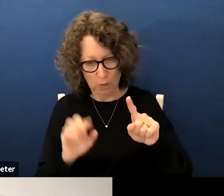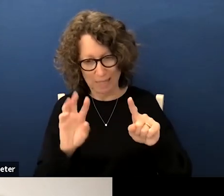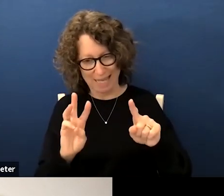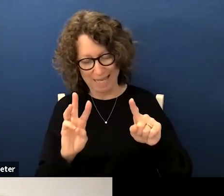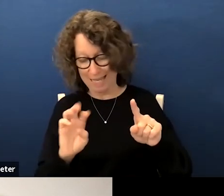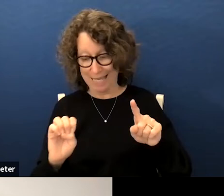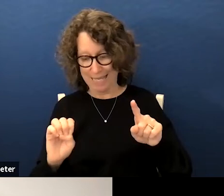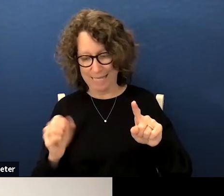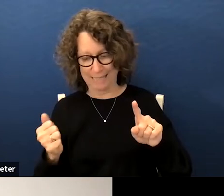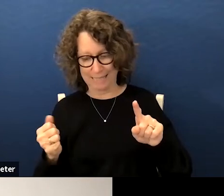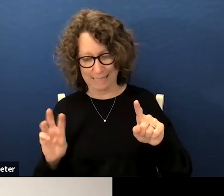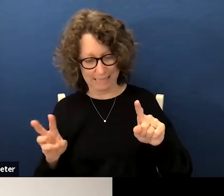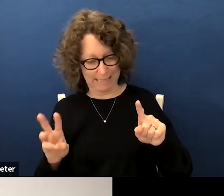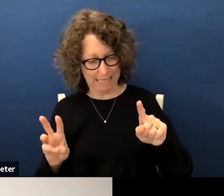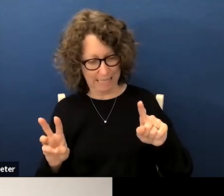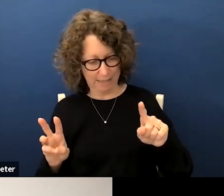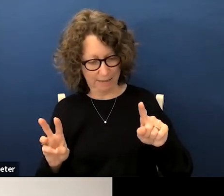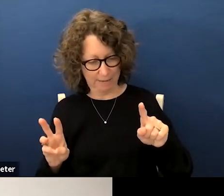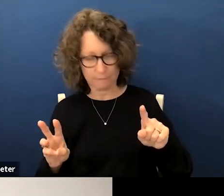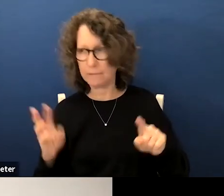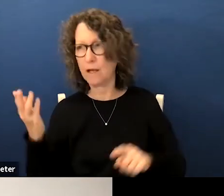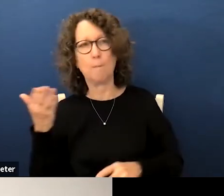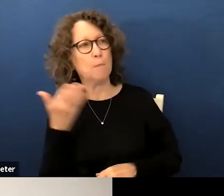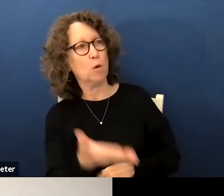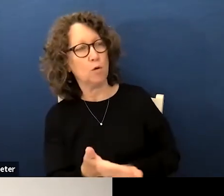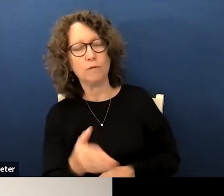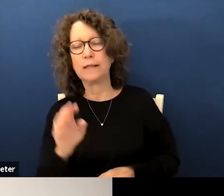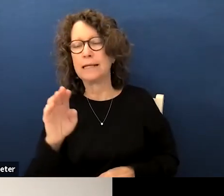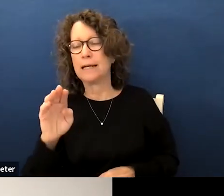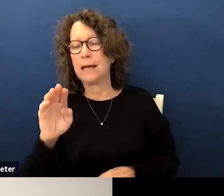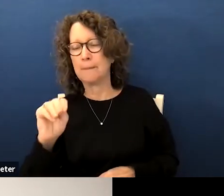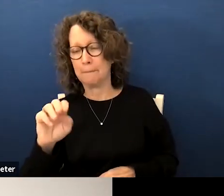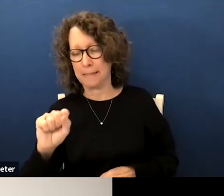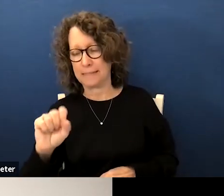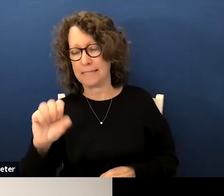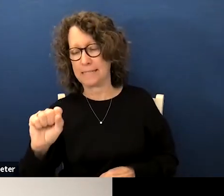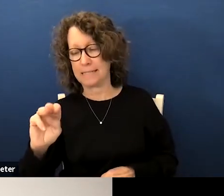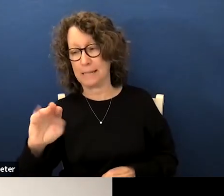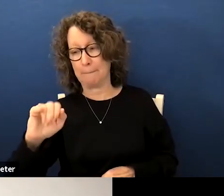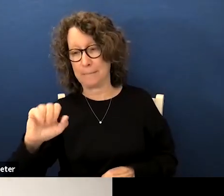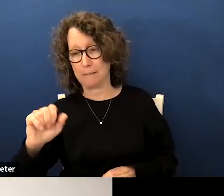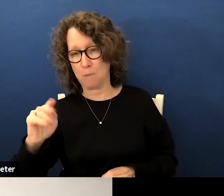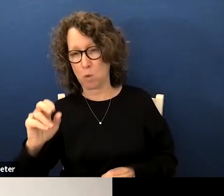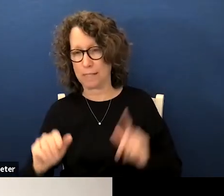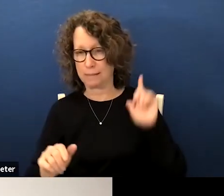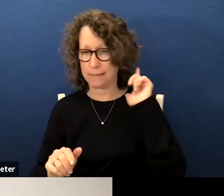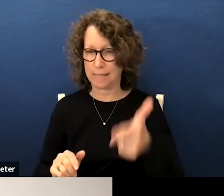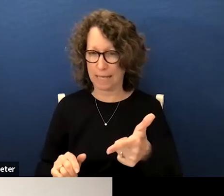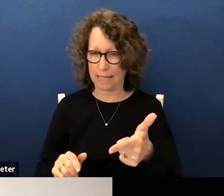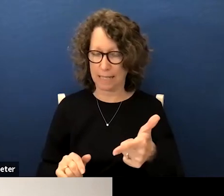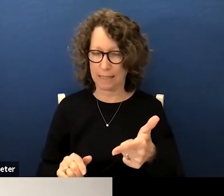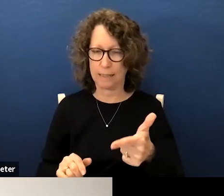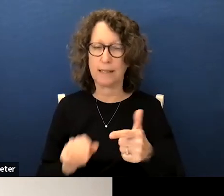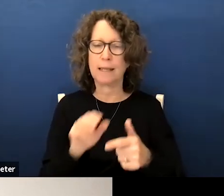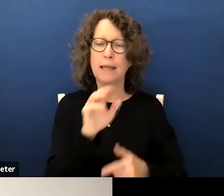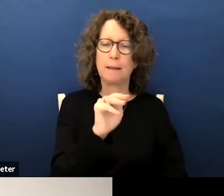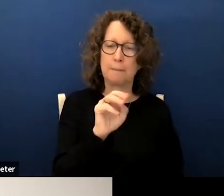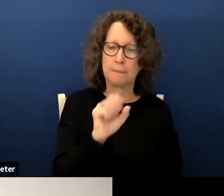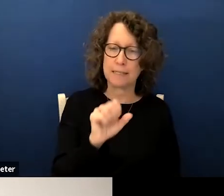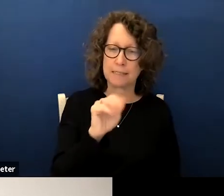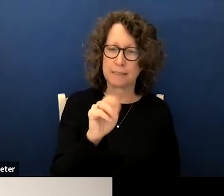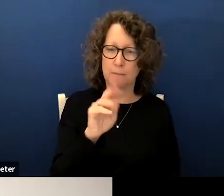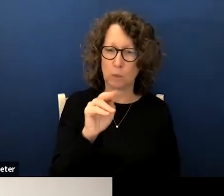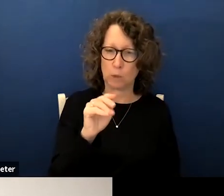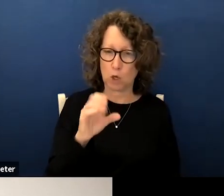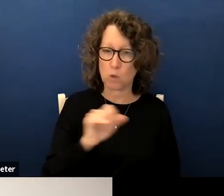so moved thank you miss sims motin and a second second thank you miss munoz all